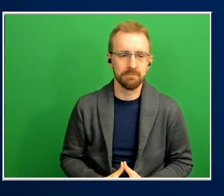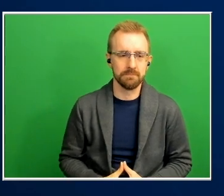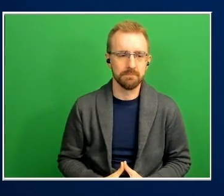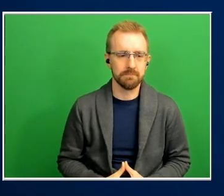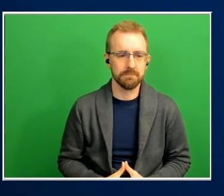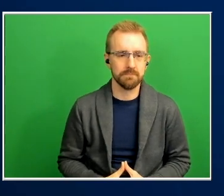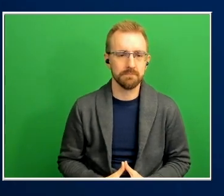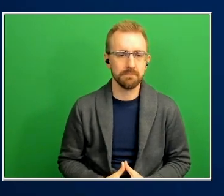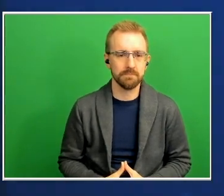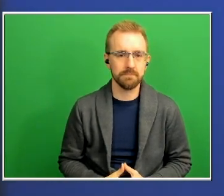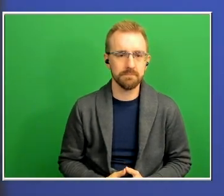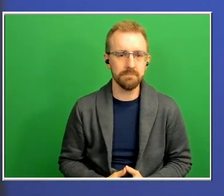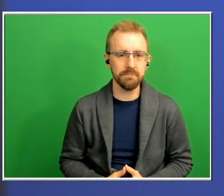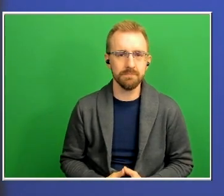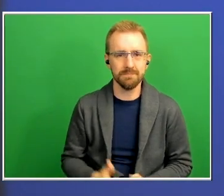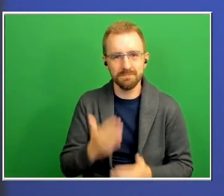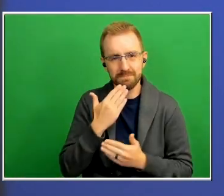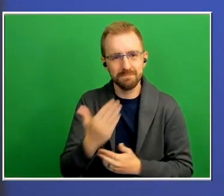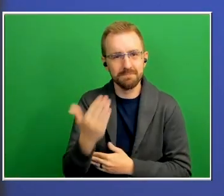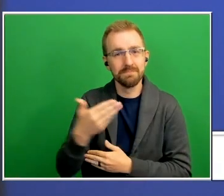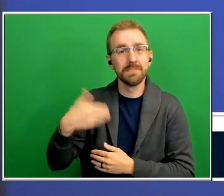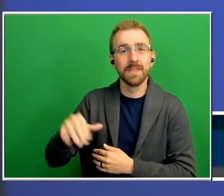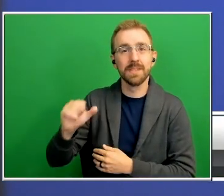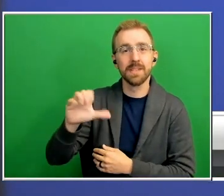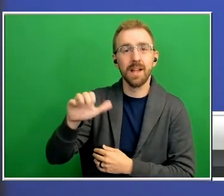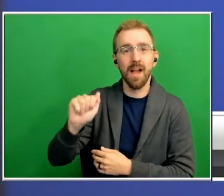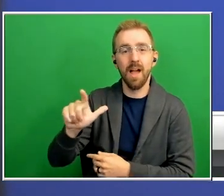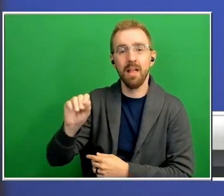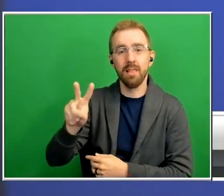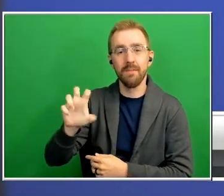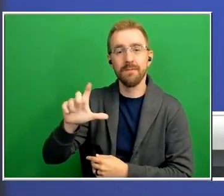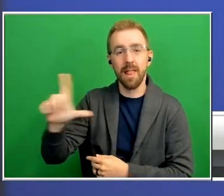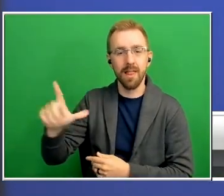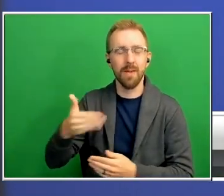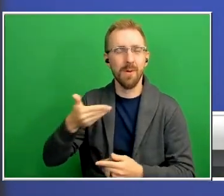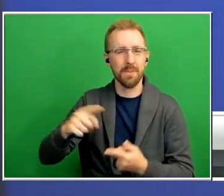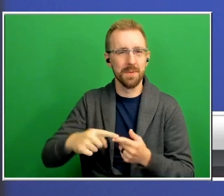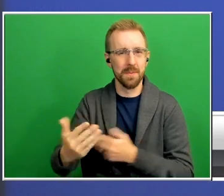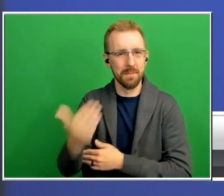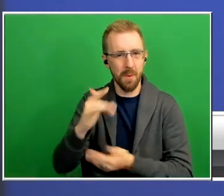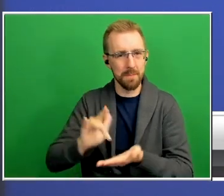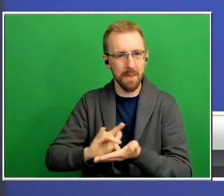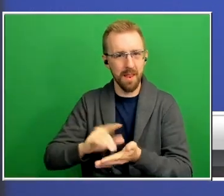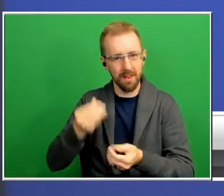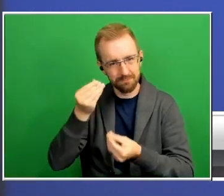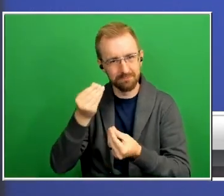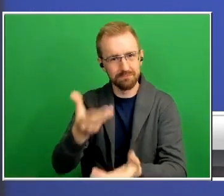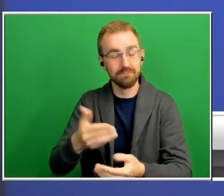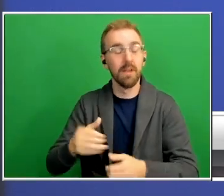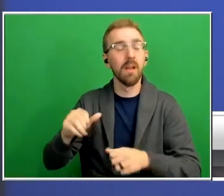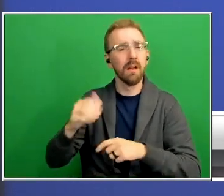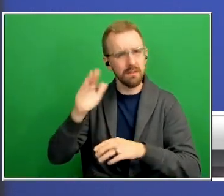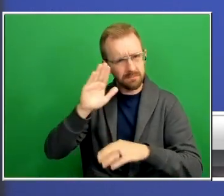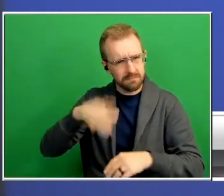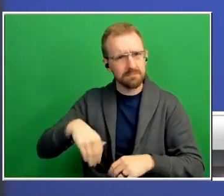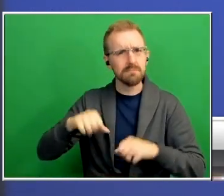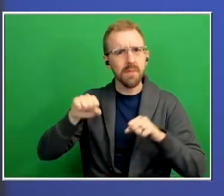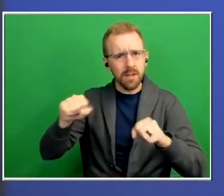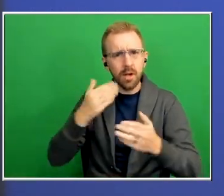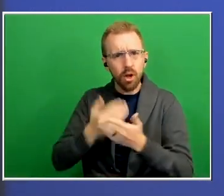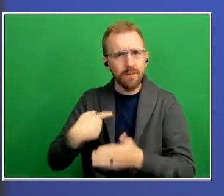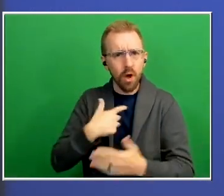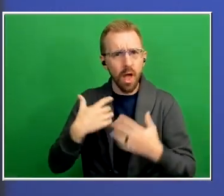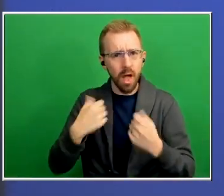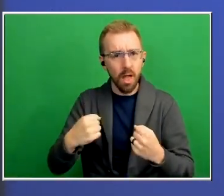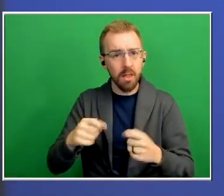good morning I'm Jessica Lovell and welcome to the morning medical update well we all know that exercise is good for our health but did you know that that also includes